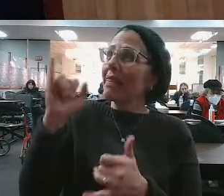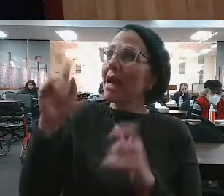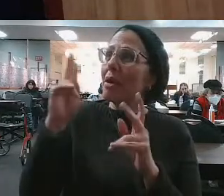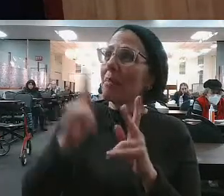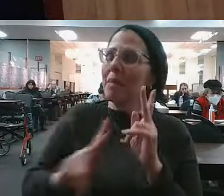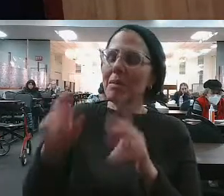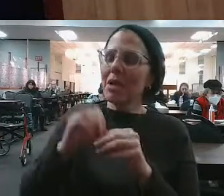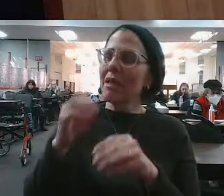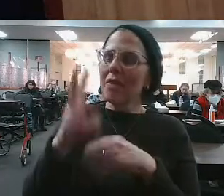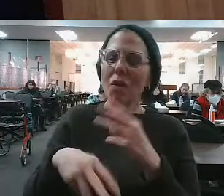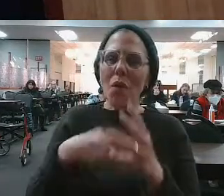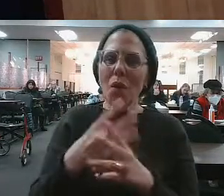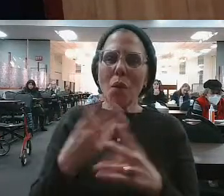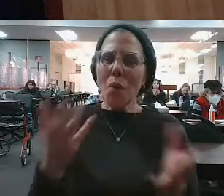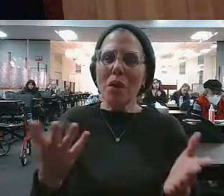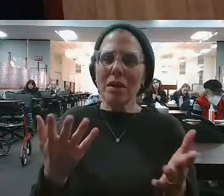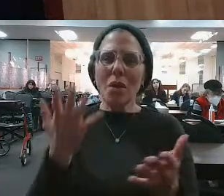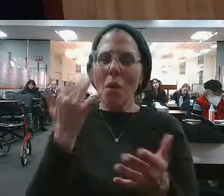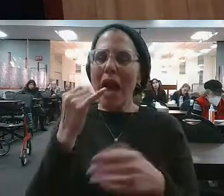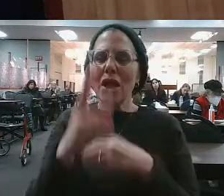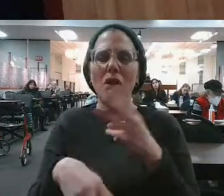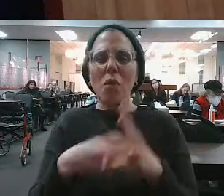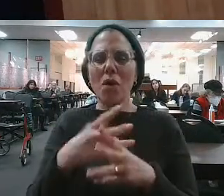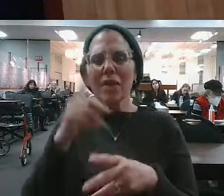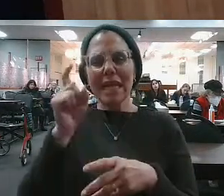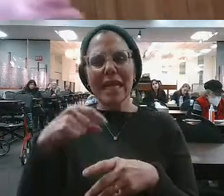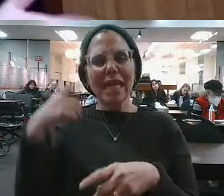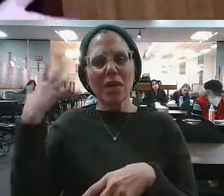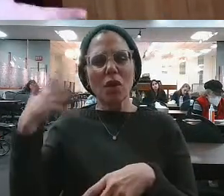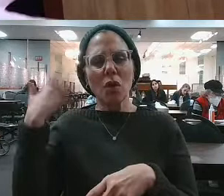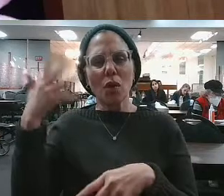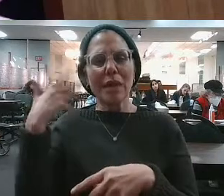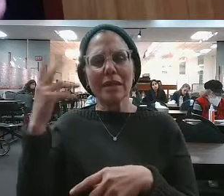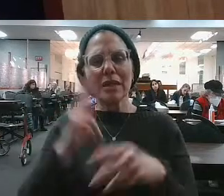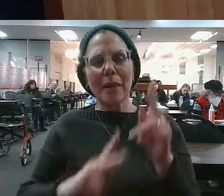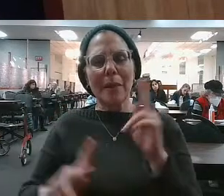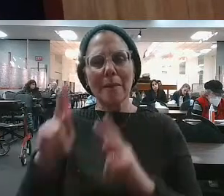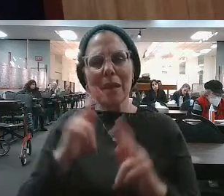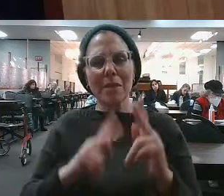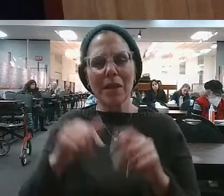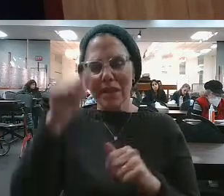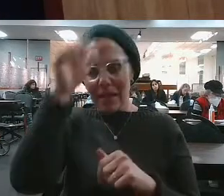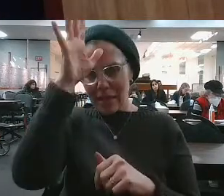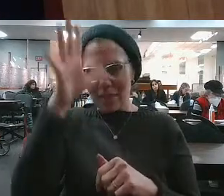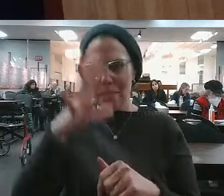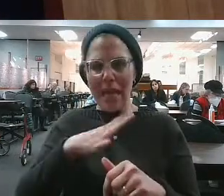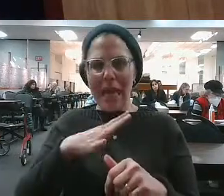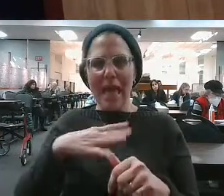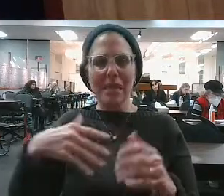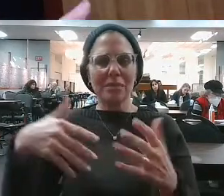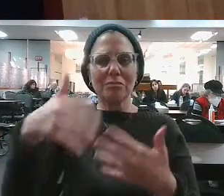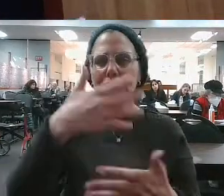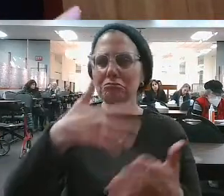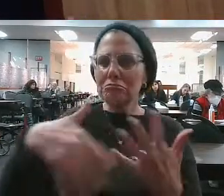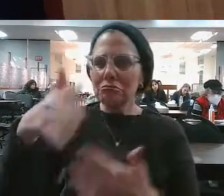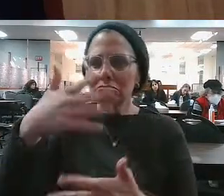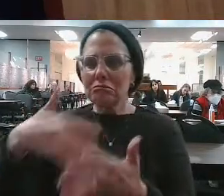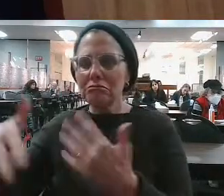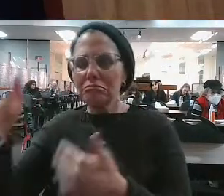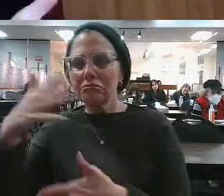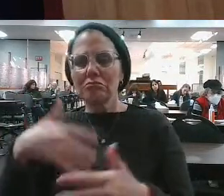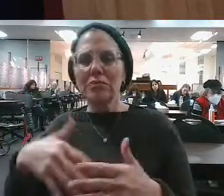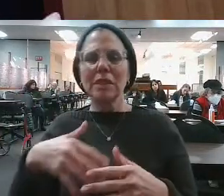Right? What does the world need with a shota? Adam ahalich b'shuk. Guy walks around in the marketplace. Kore'a b'gadav.